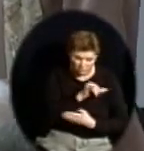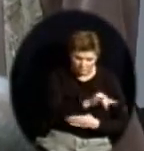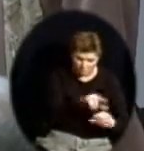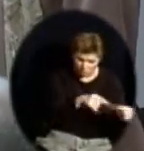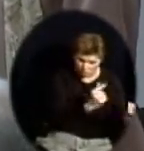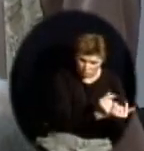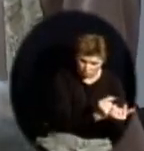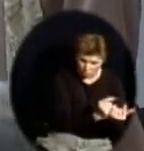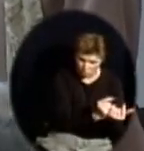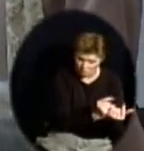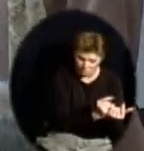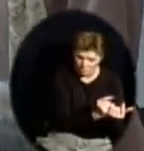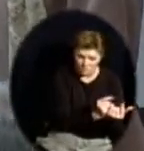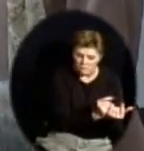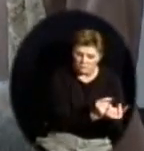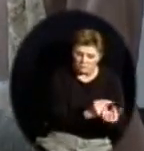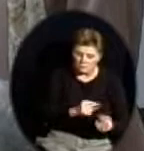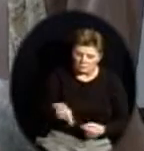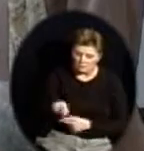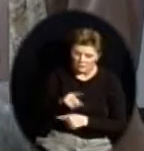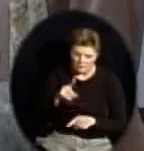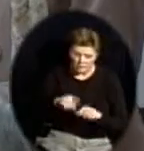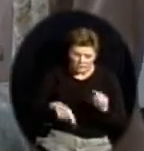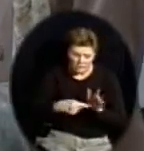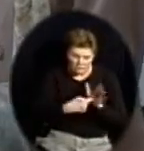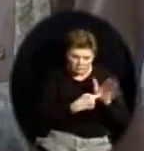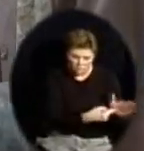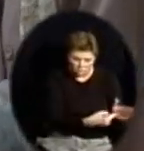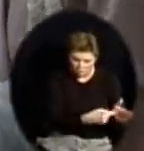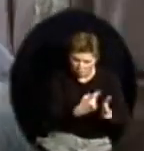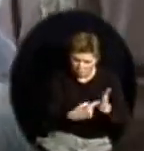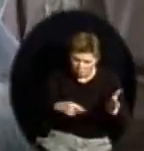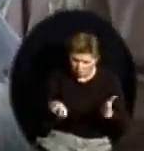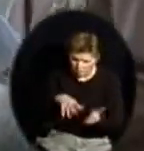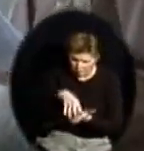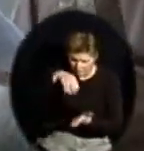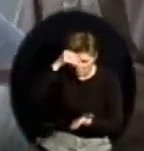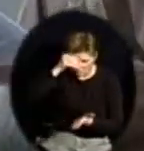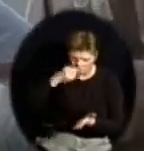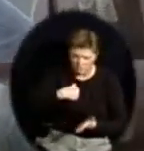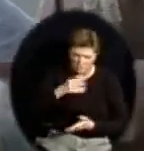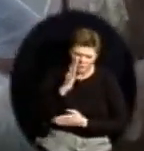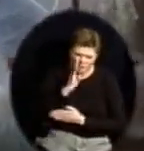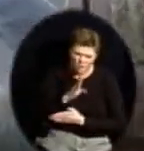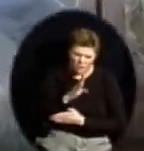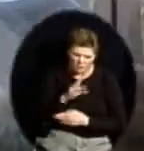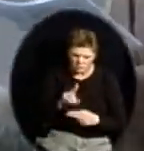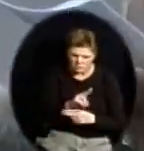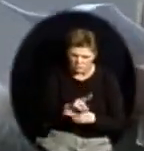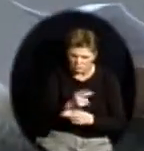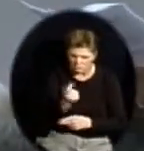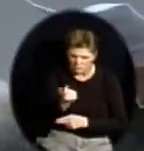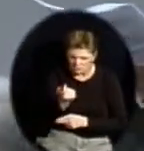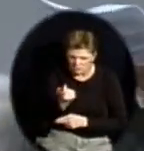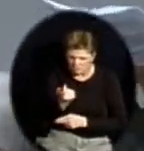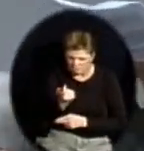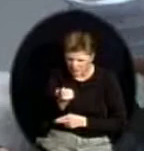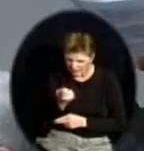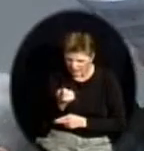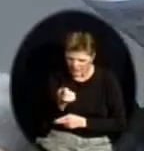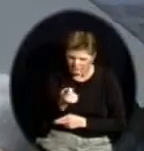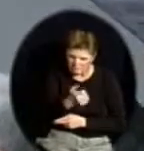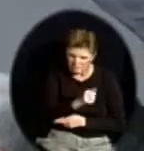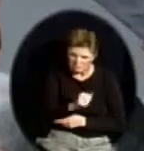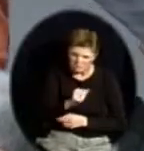learned and progressed on, not on something that's unrealistic to them. And we'll share a little story in a minute that I think will illustrate that as well. Important.